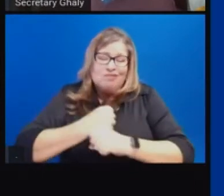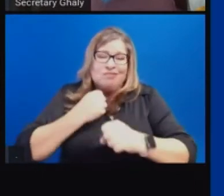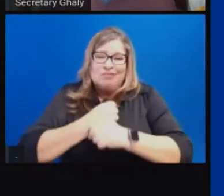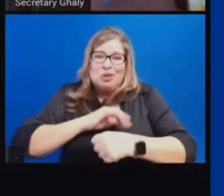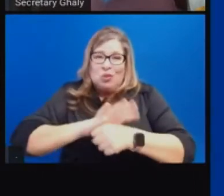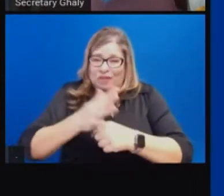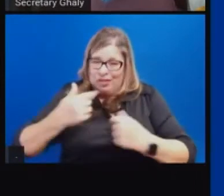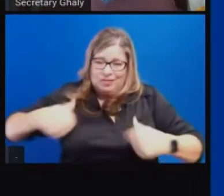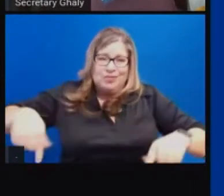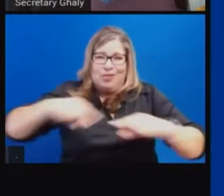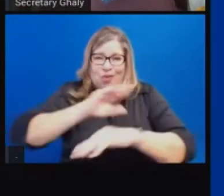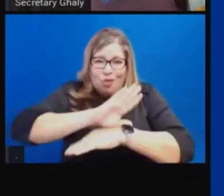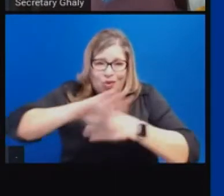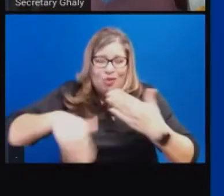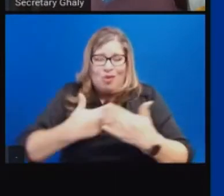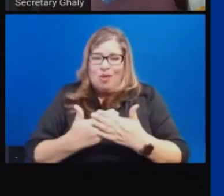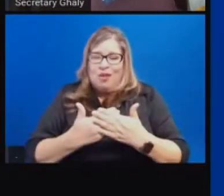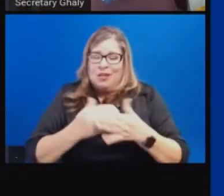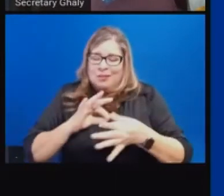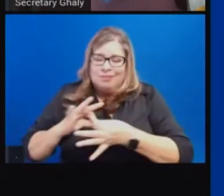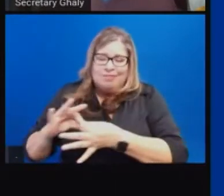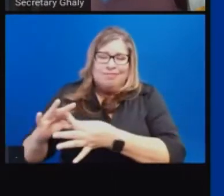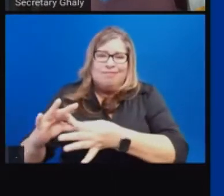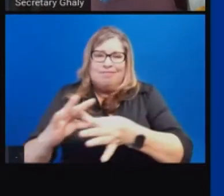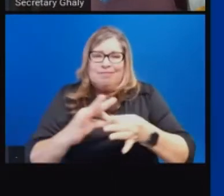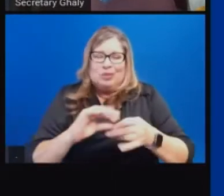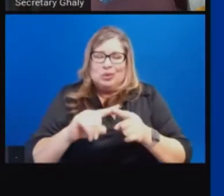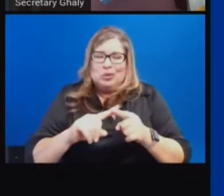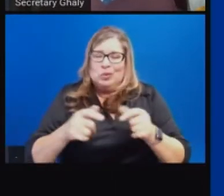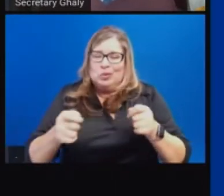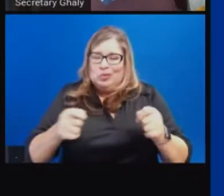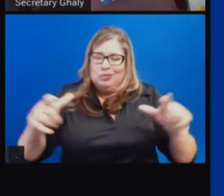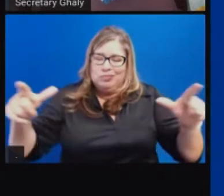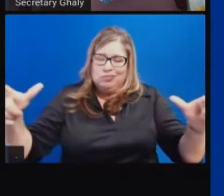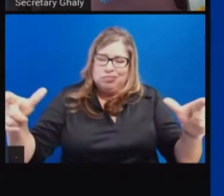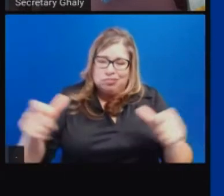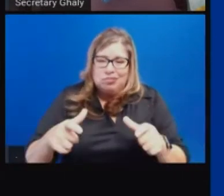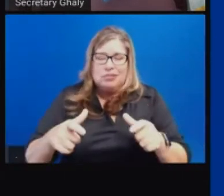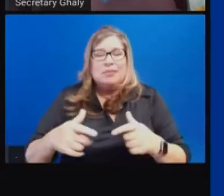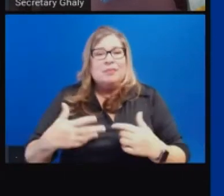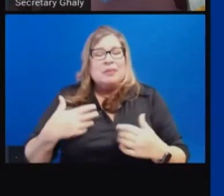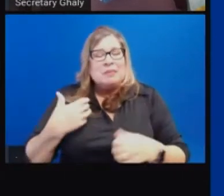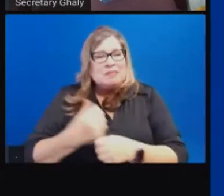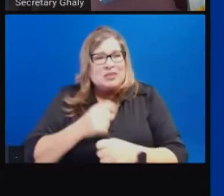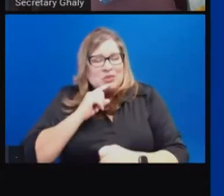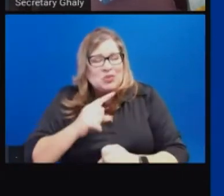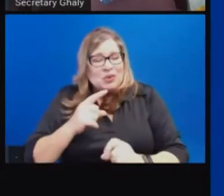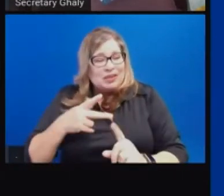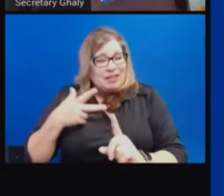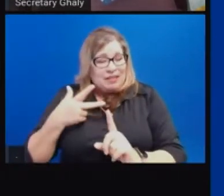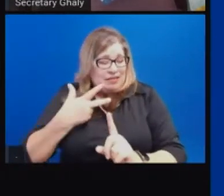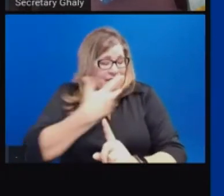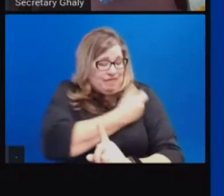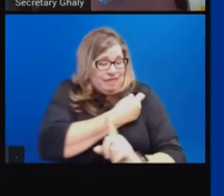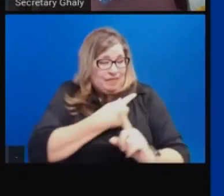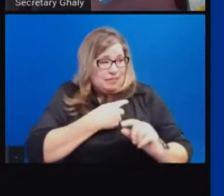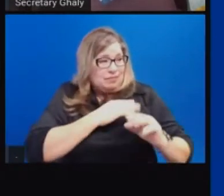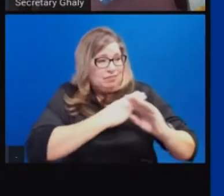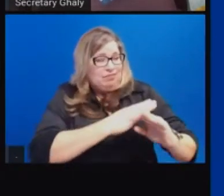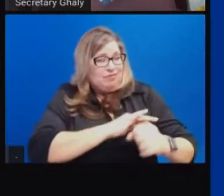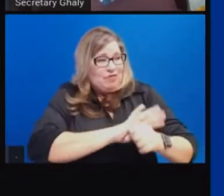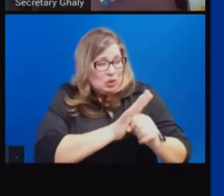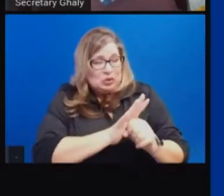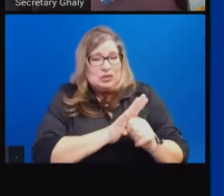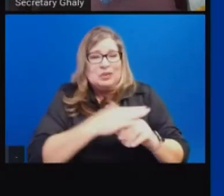slow the spread and this pandemic, get vaccines together out into our communities to the